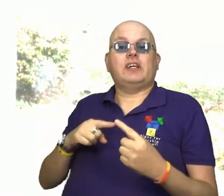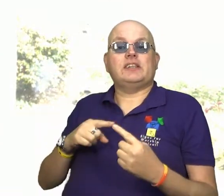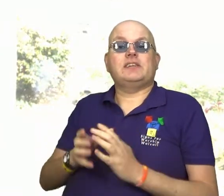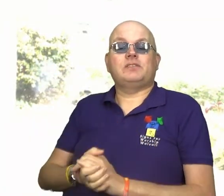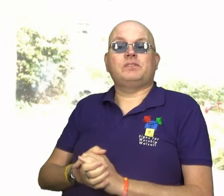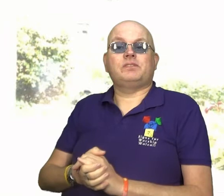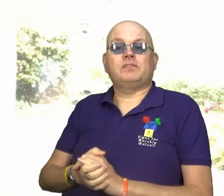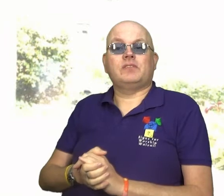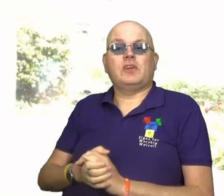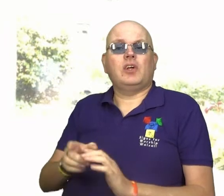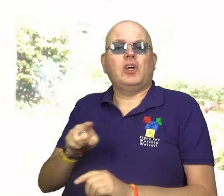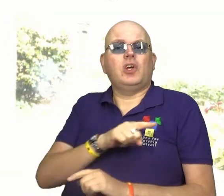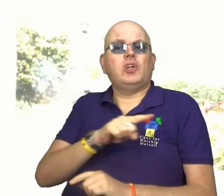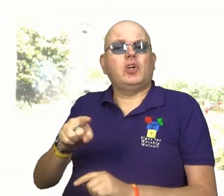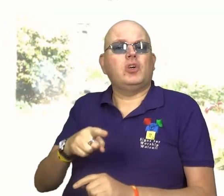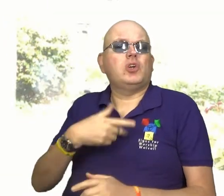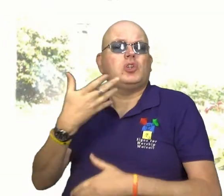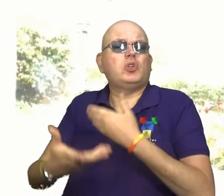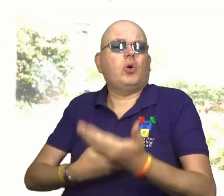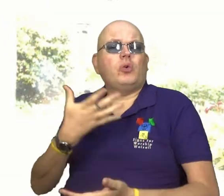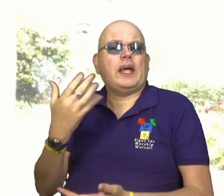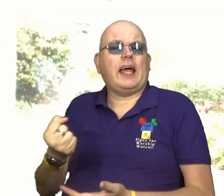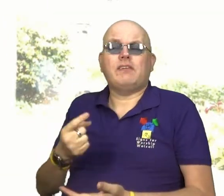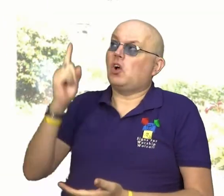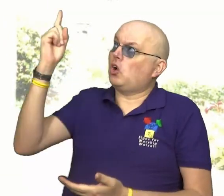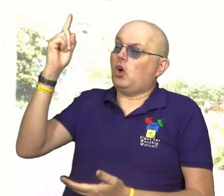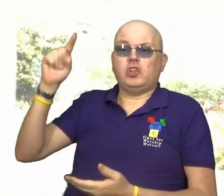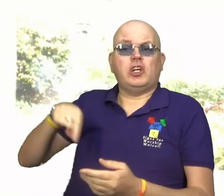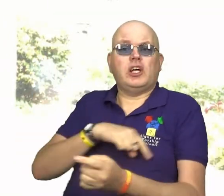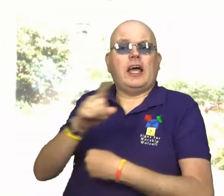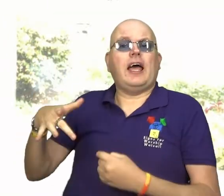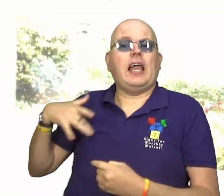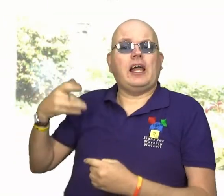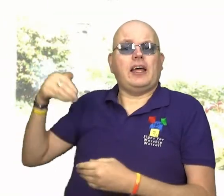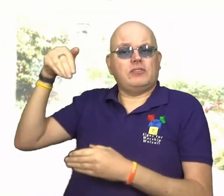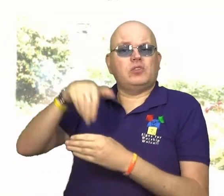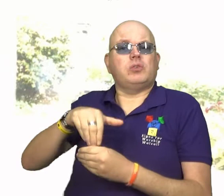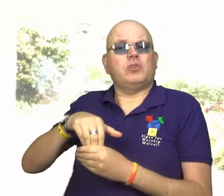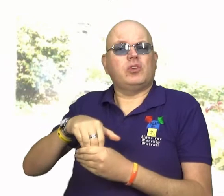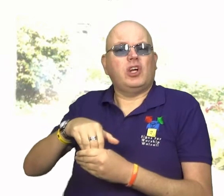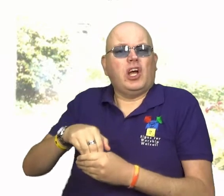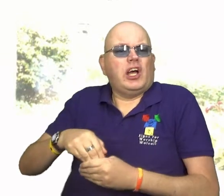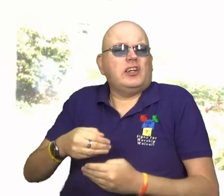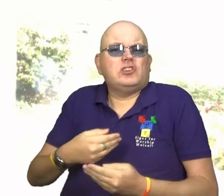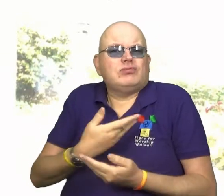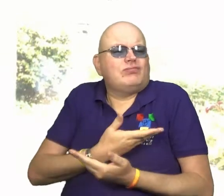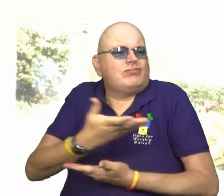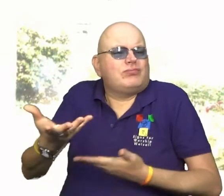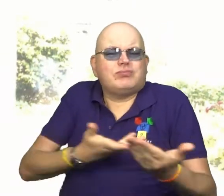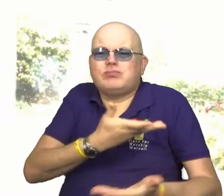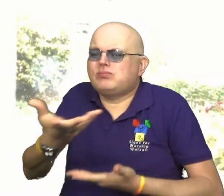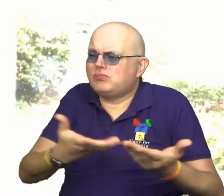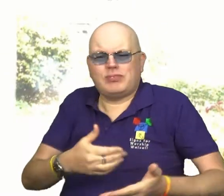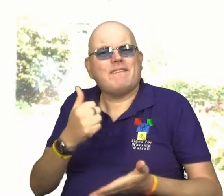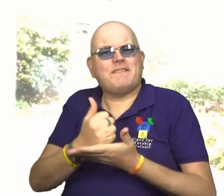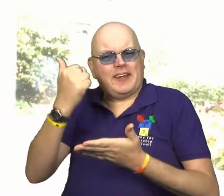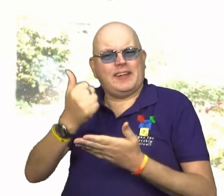.uk. We've all got a story of how God has been working in our lives and it's just, it's great to share them and encourage one another